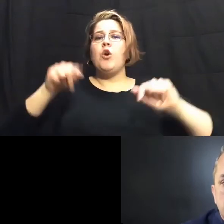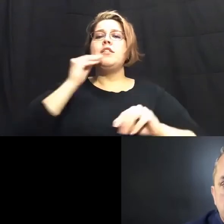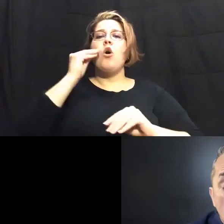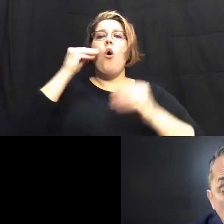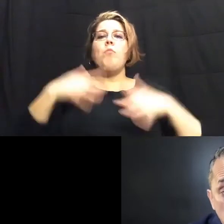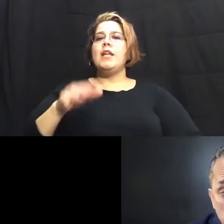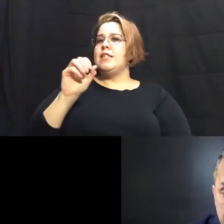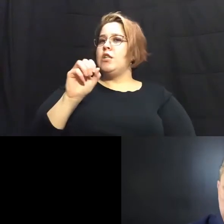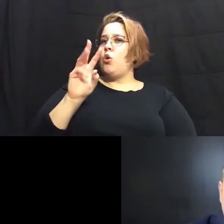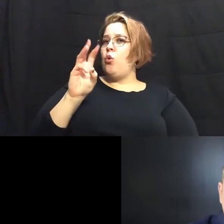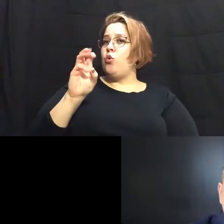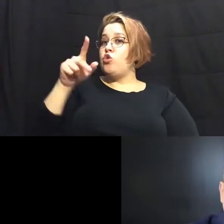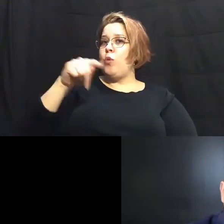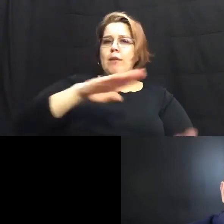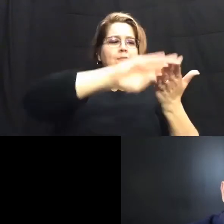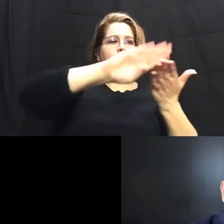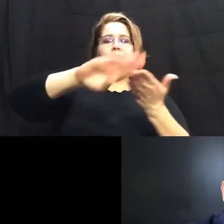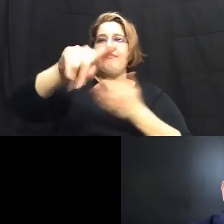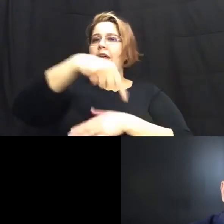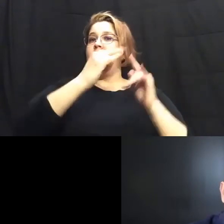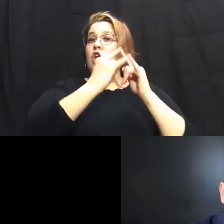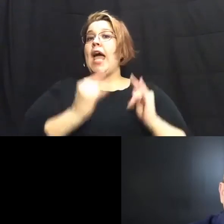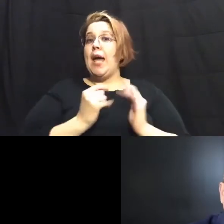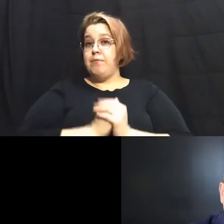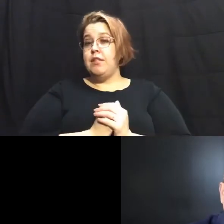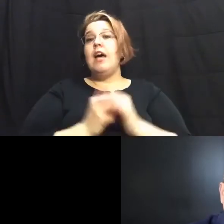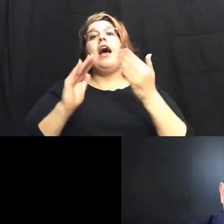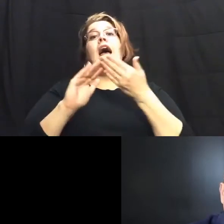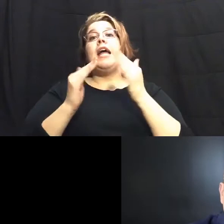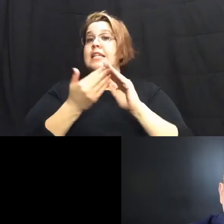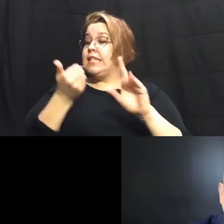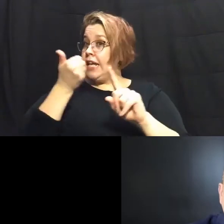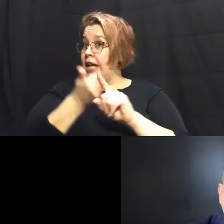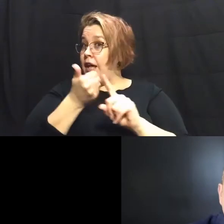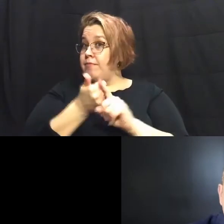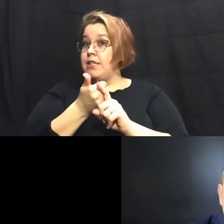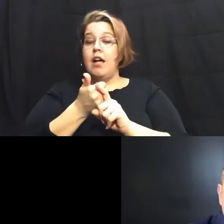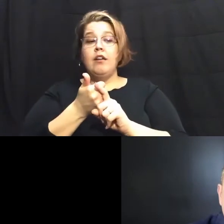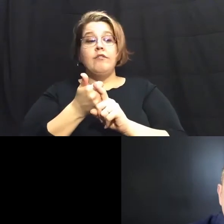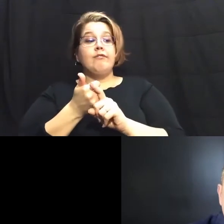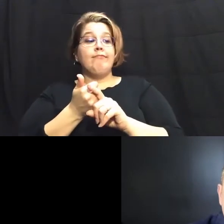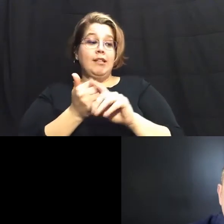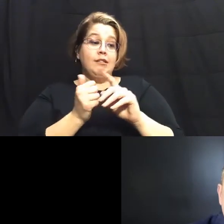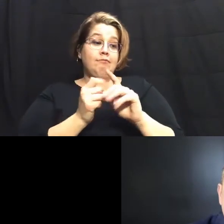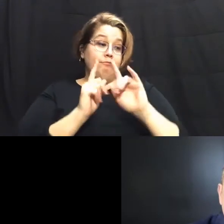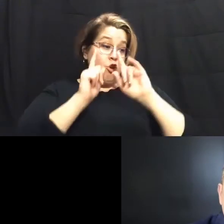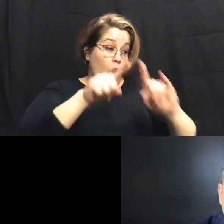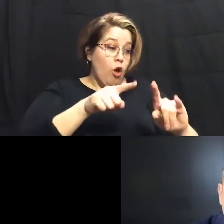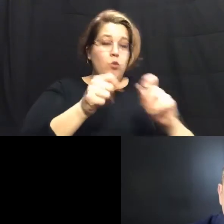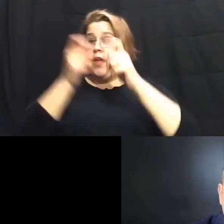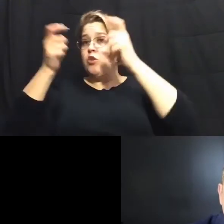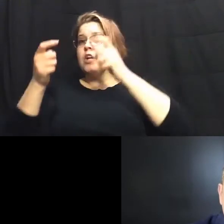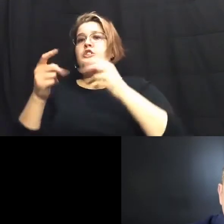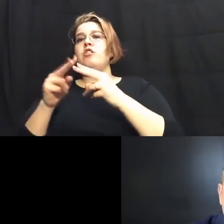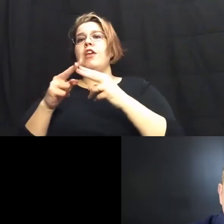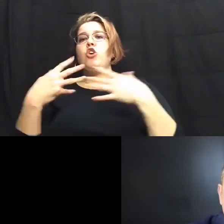camps and um and the city has gone in um under the direction of um either health and human